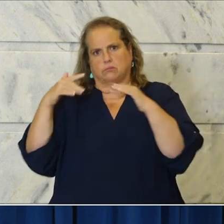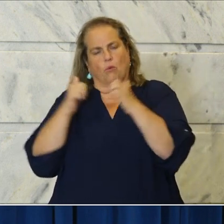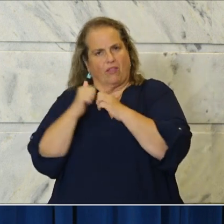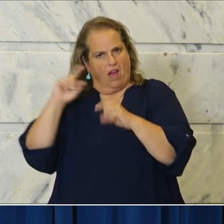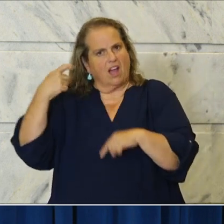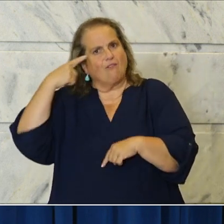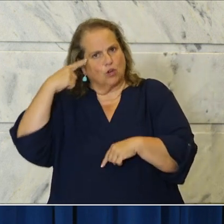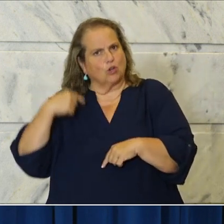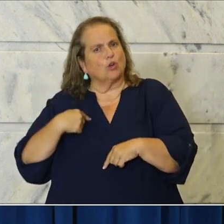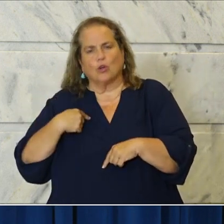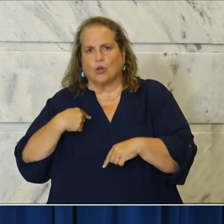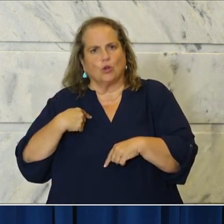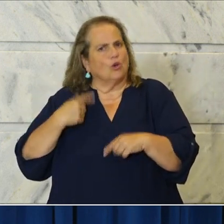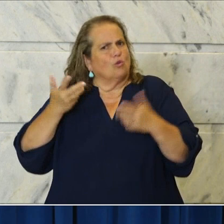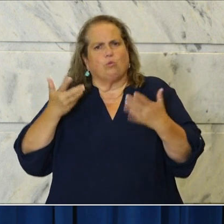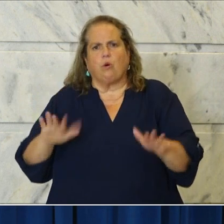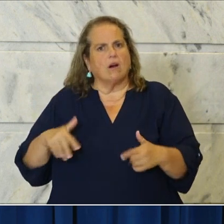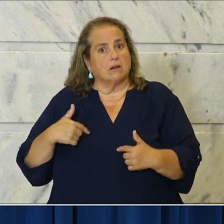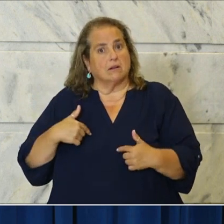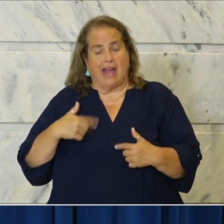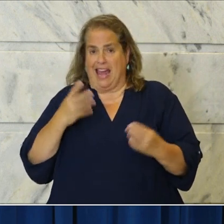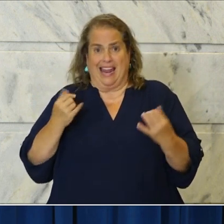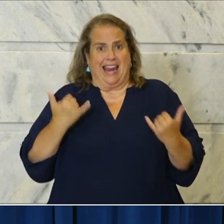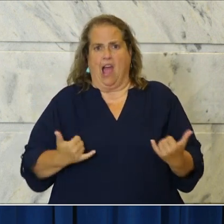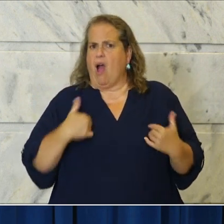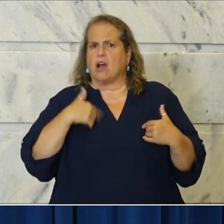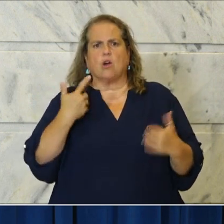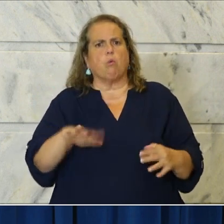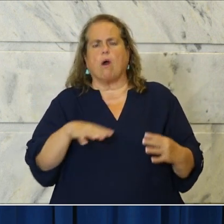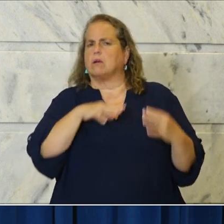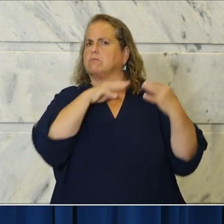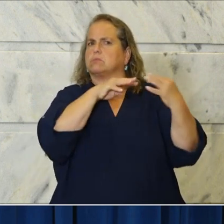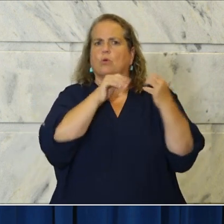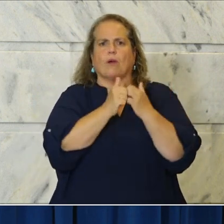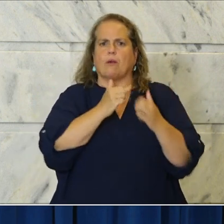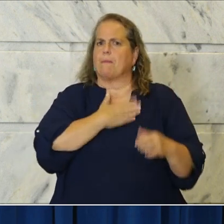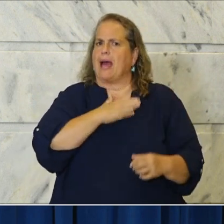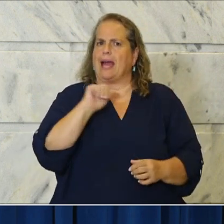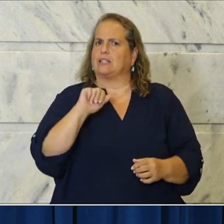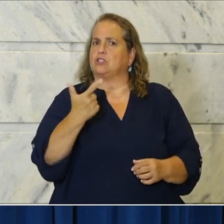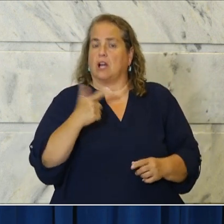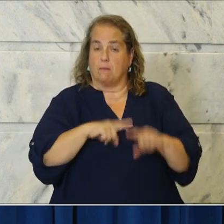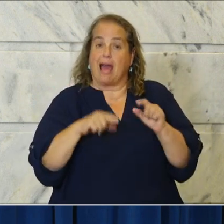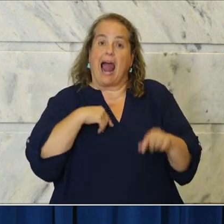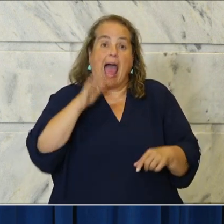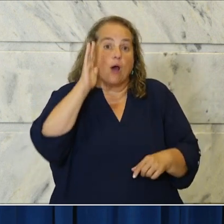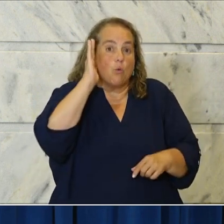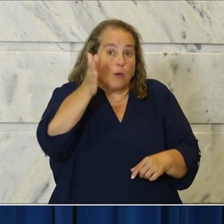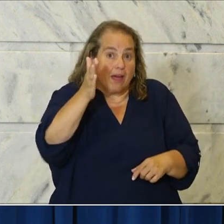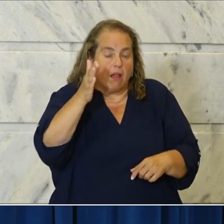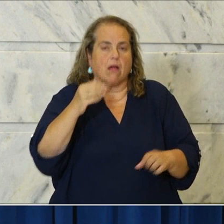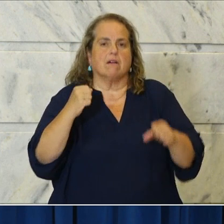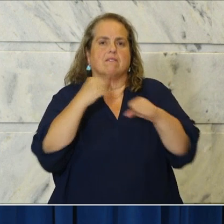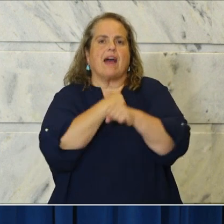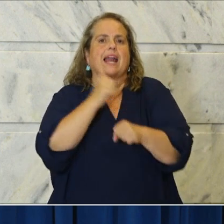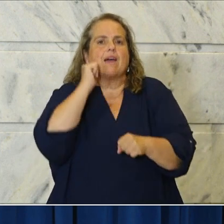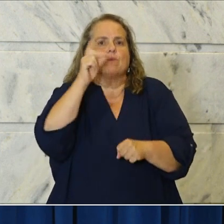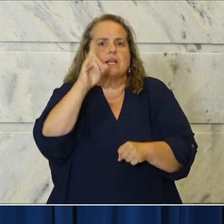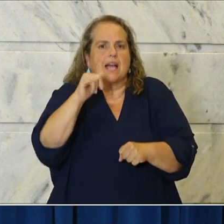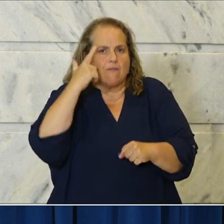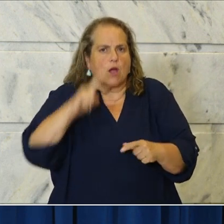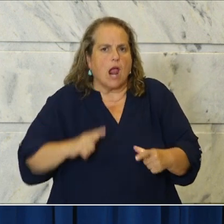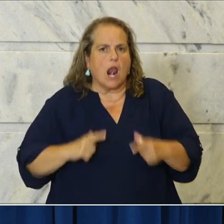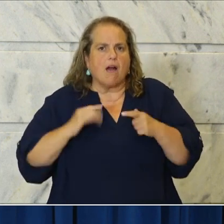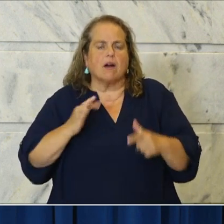with my own AG. But I will fight every day for the lives of Kentuckians. And even if it creates